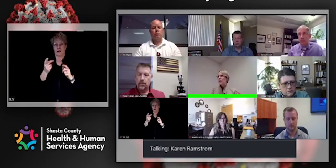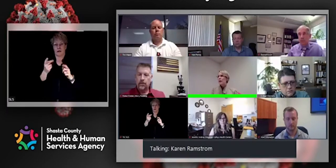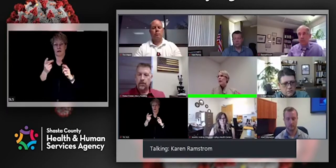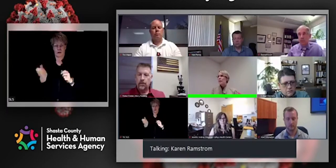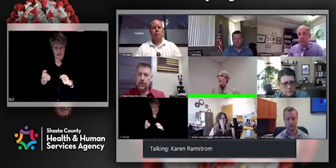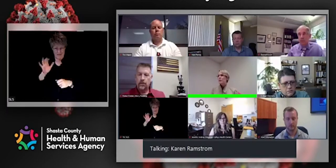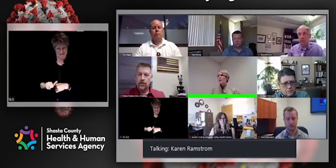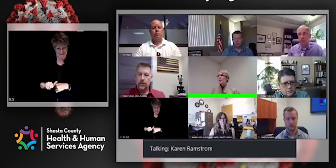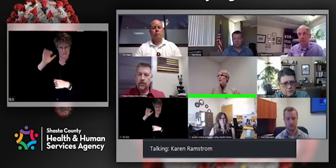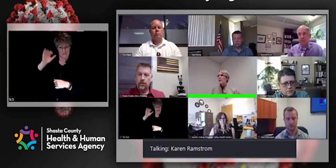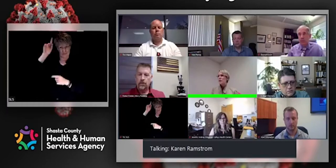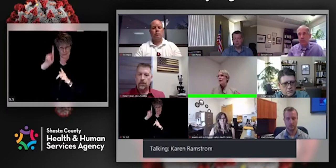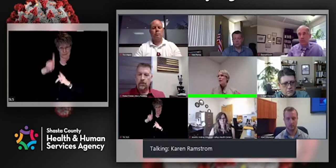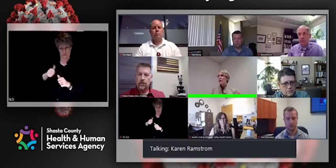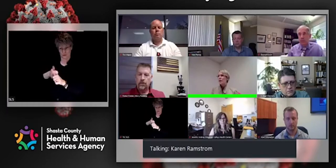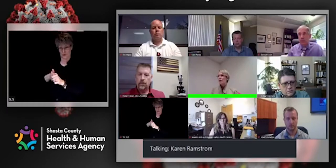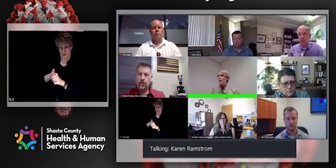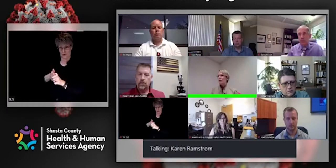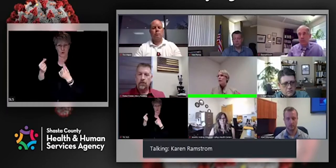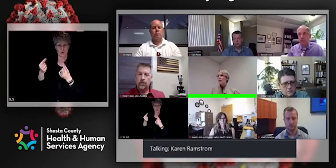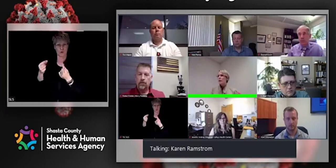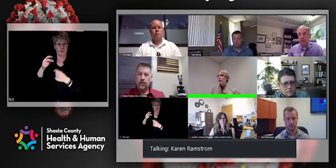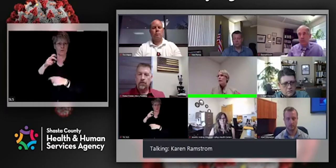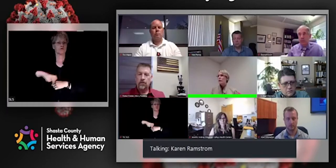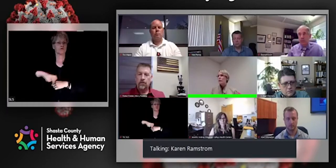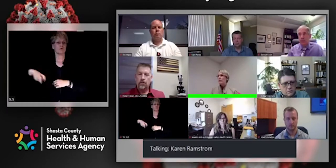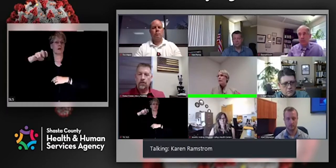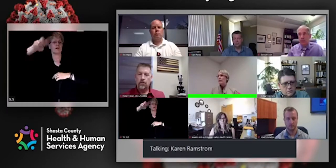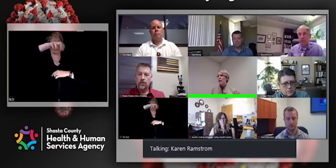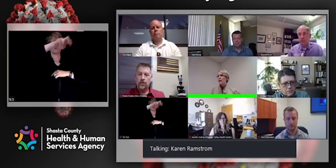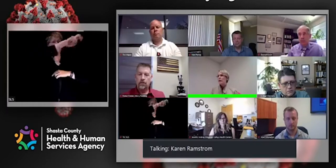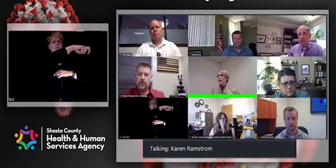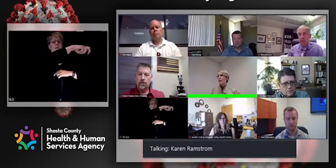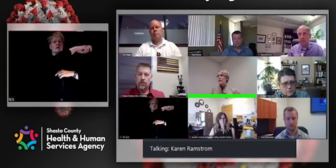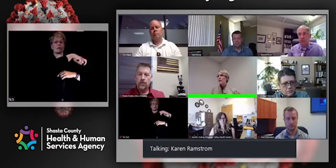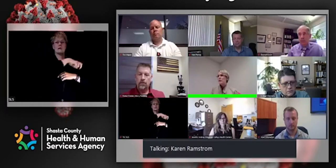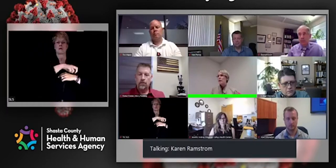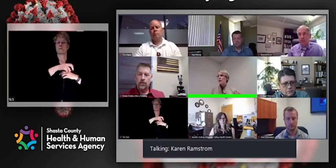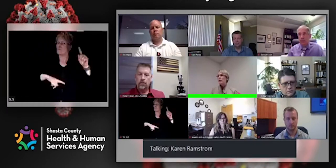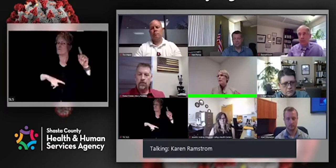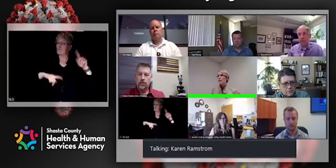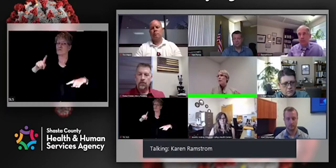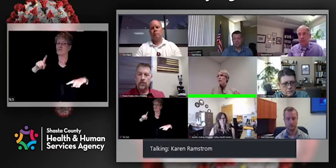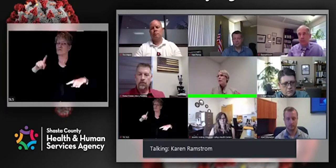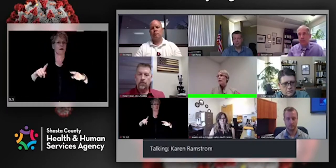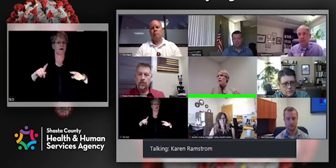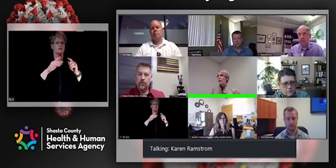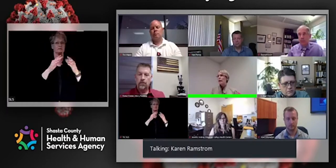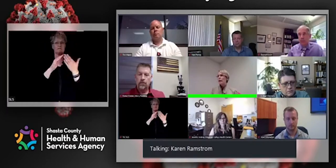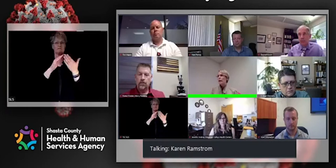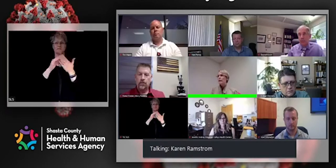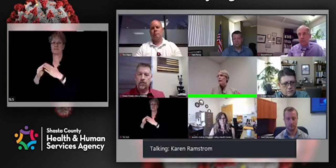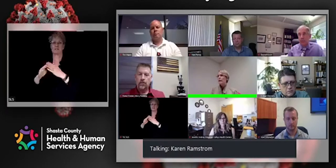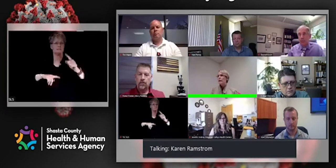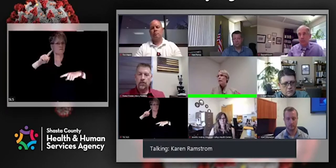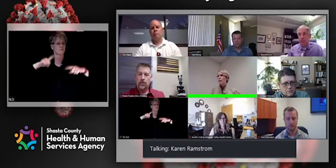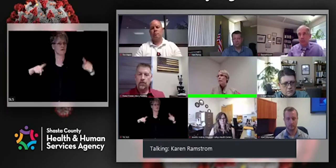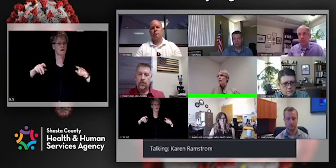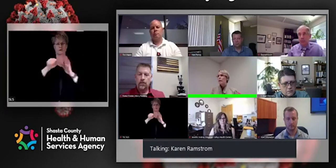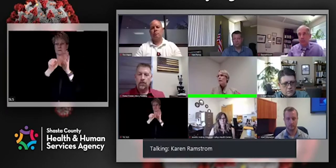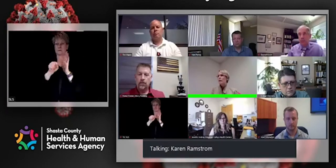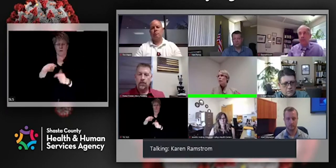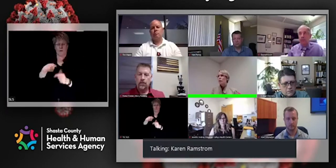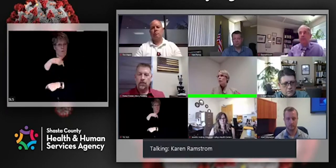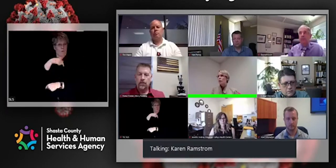have been popping up in other cities. And so I think, you know, it should be very apparent that this was not something that we planned or had